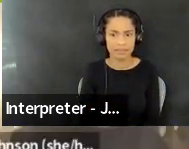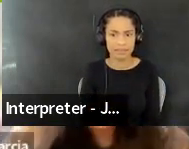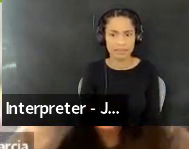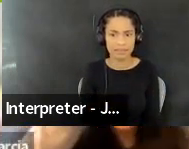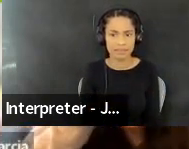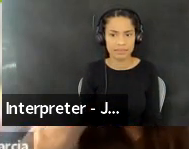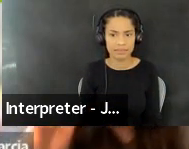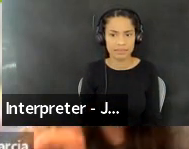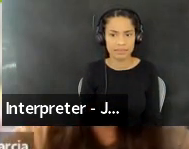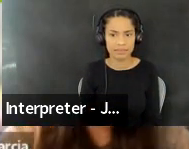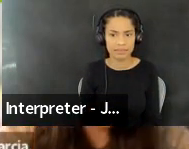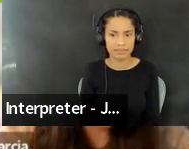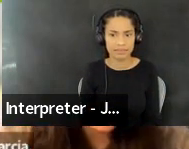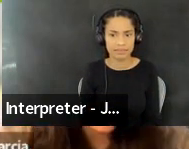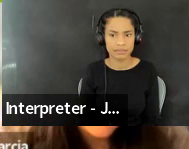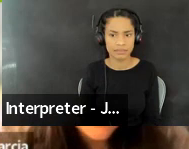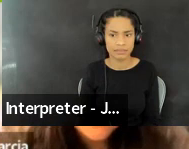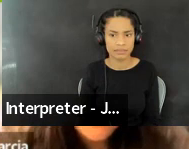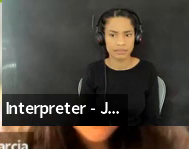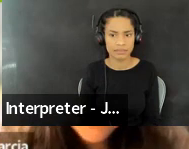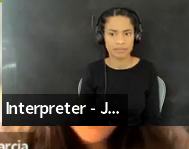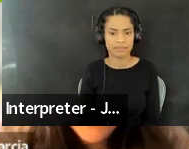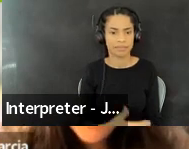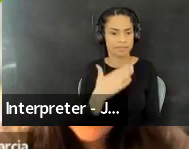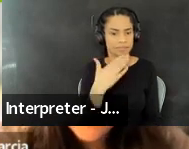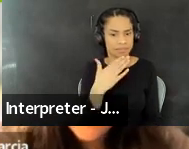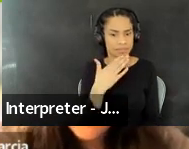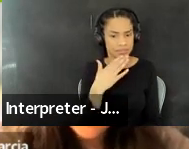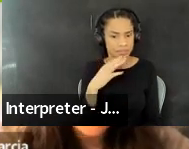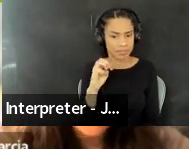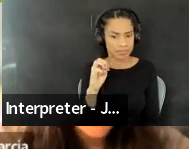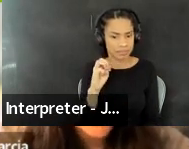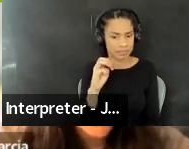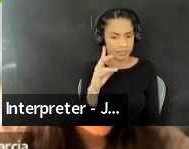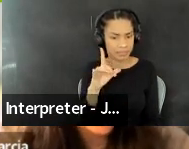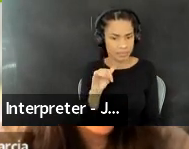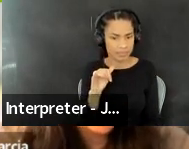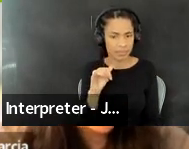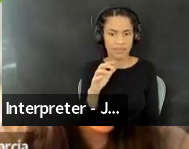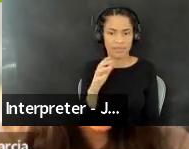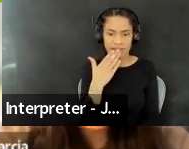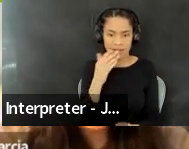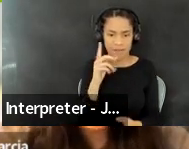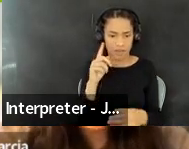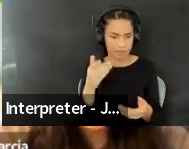Thank you, Emily. Um, thanks everyone for inviting us to share today.